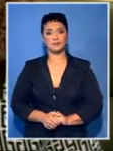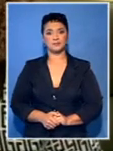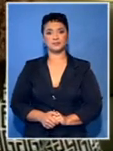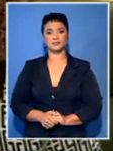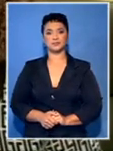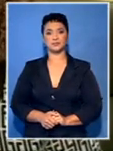Kimberley, Northern Cape.